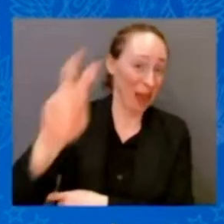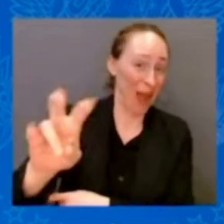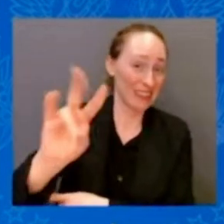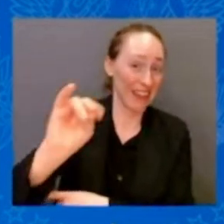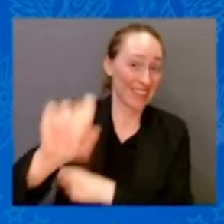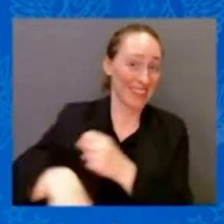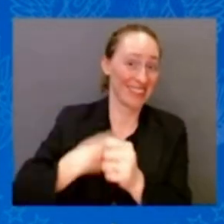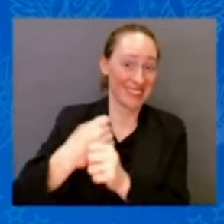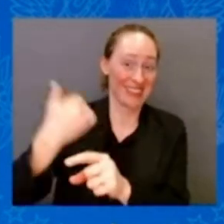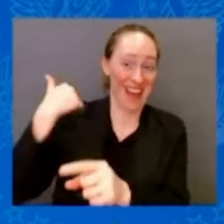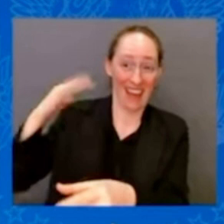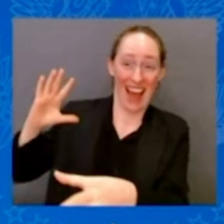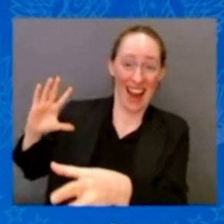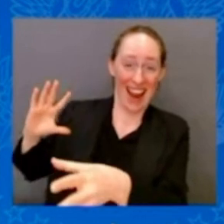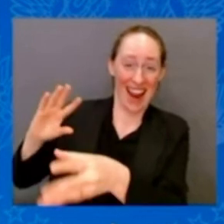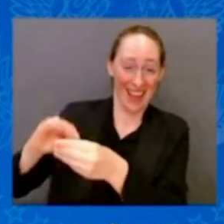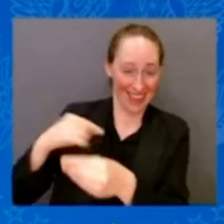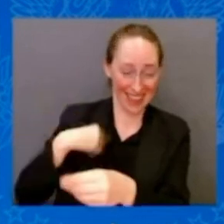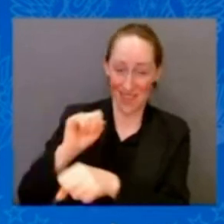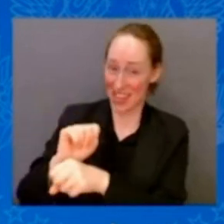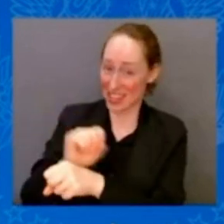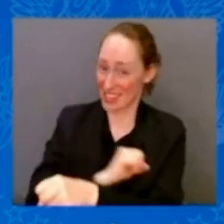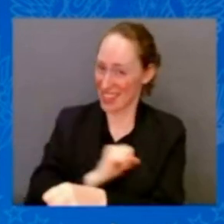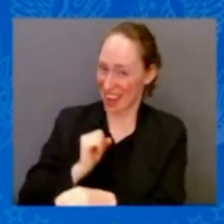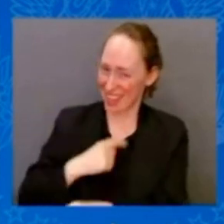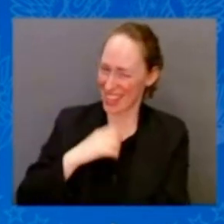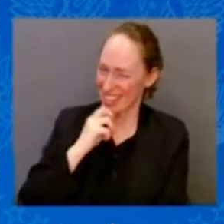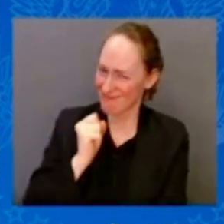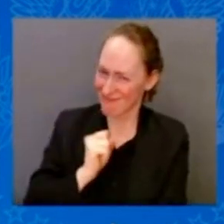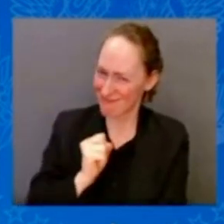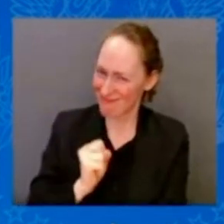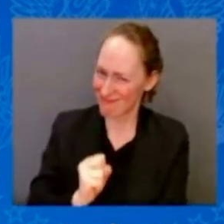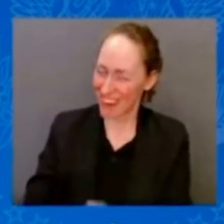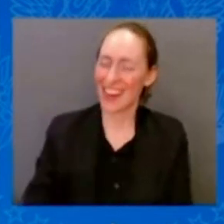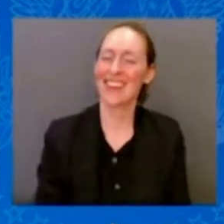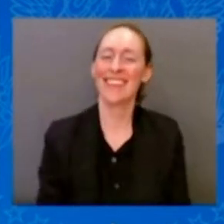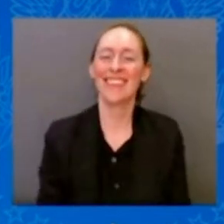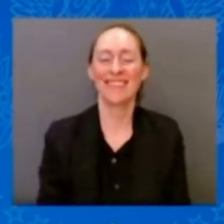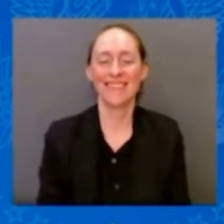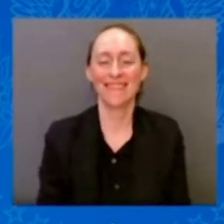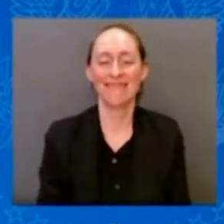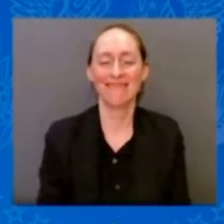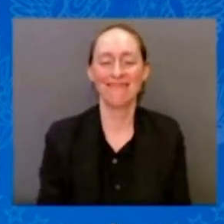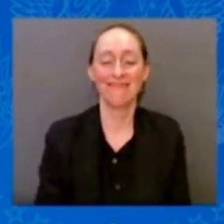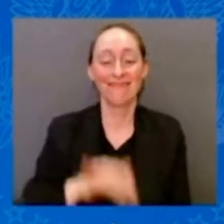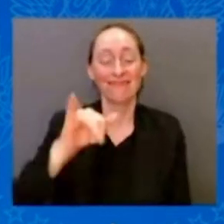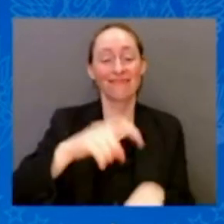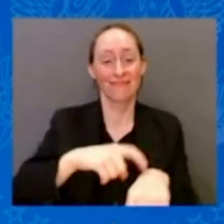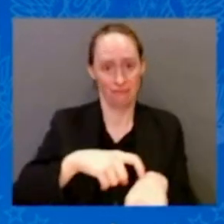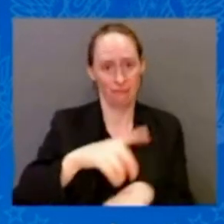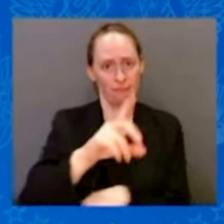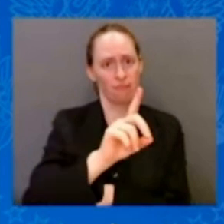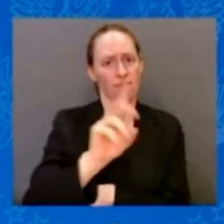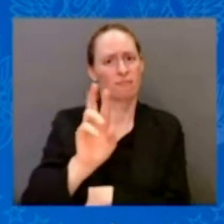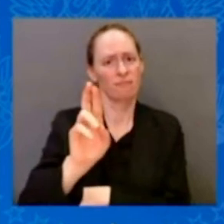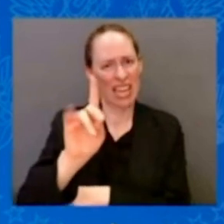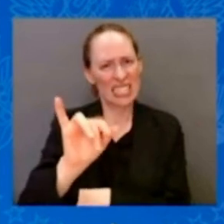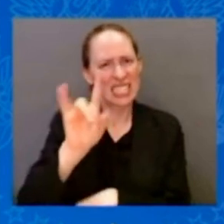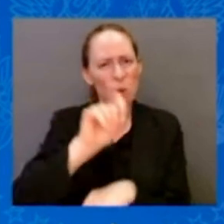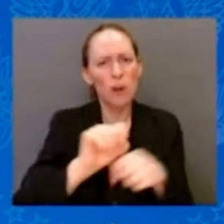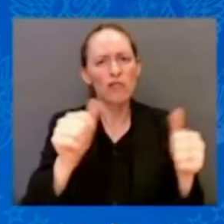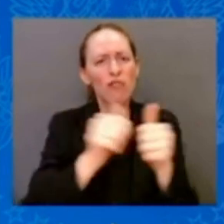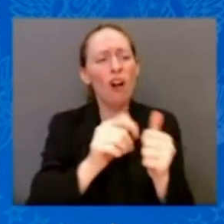major pieces of legislation in our first two years, together — Democrats and Republicans, the Native administration in history, the bipartisan